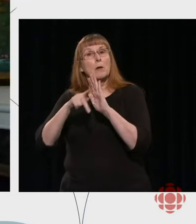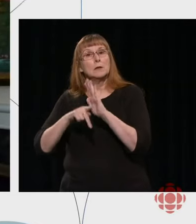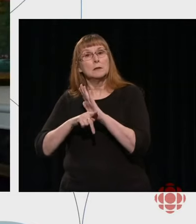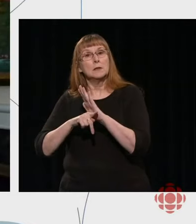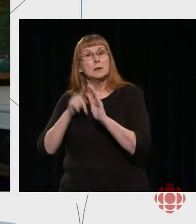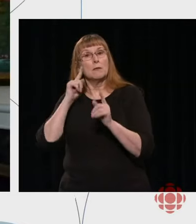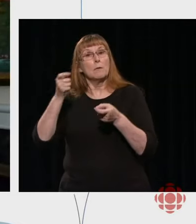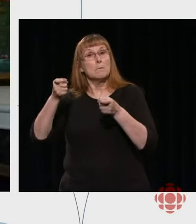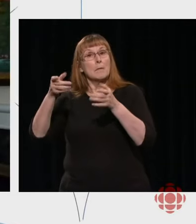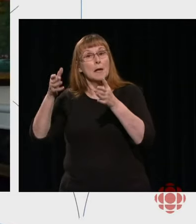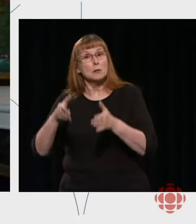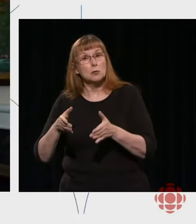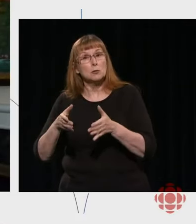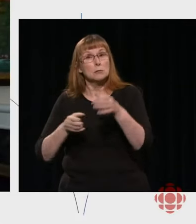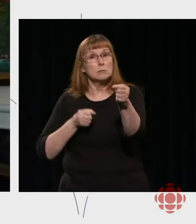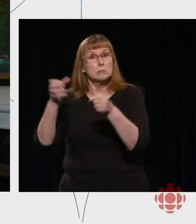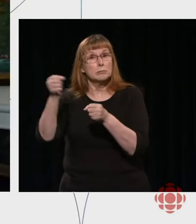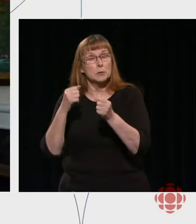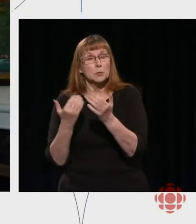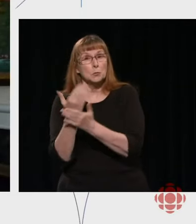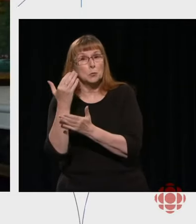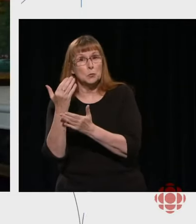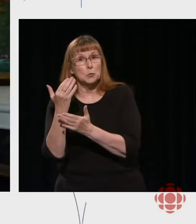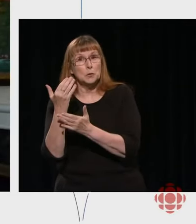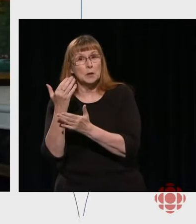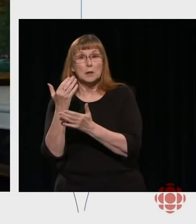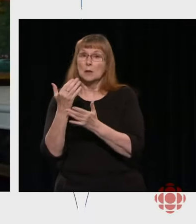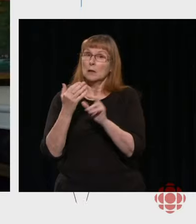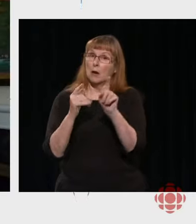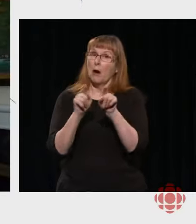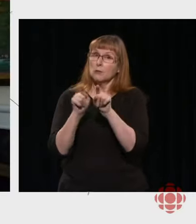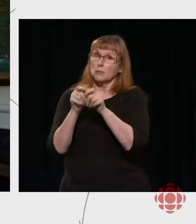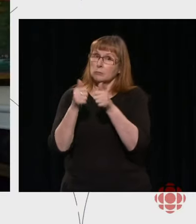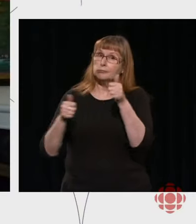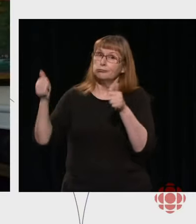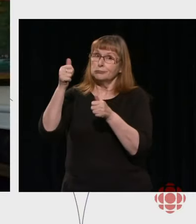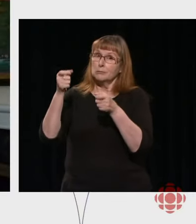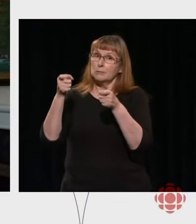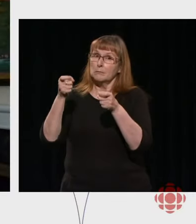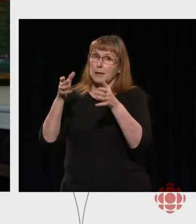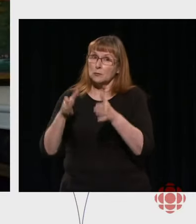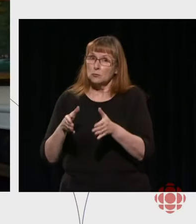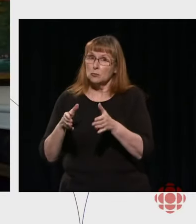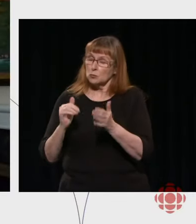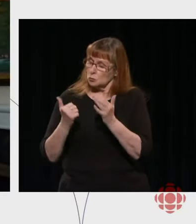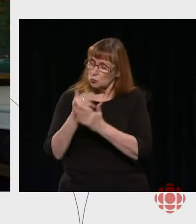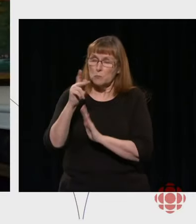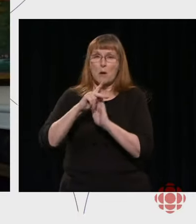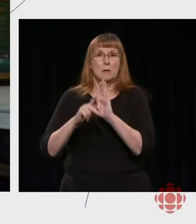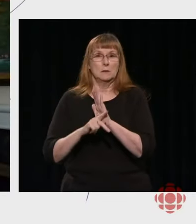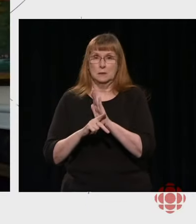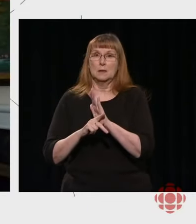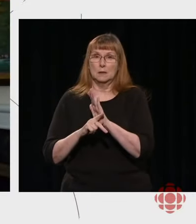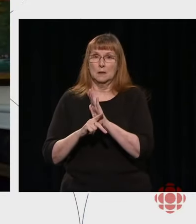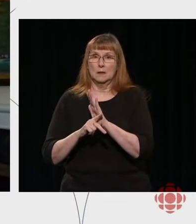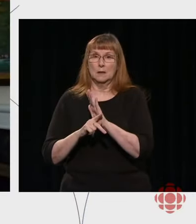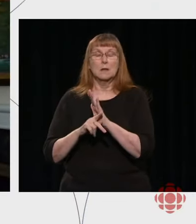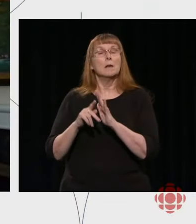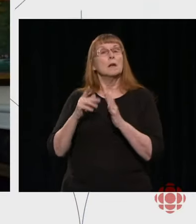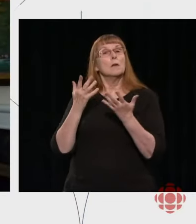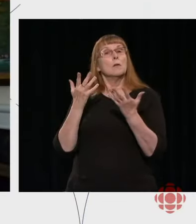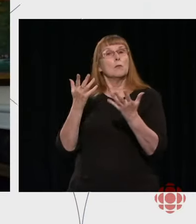including upper management. And therefore, more than 50%